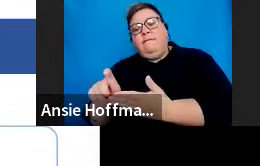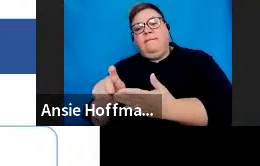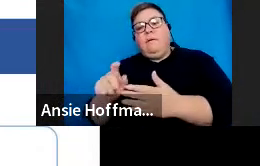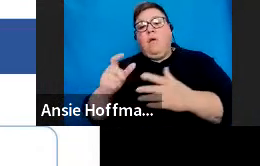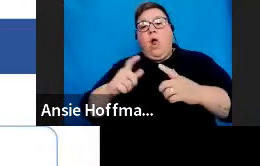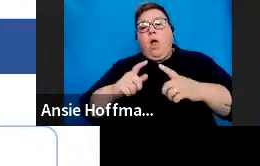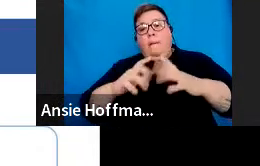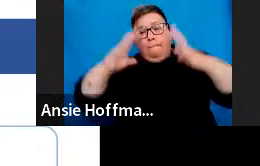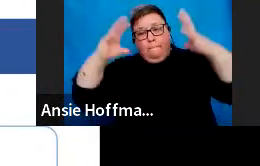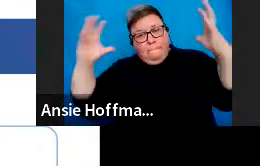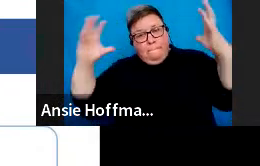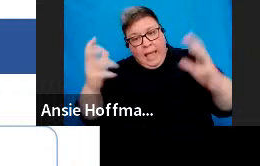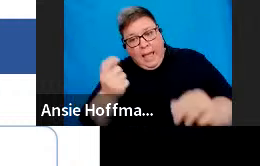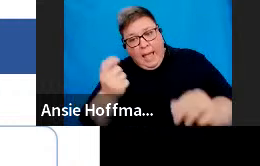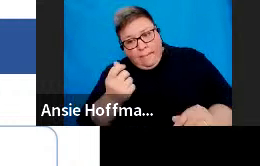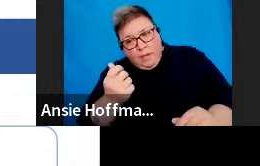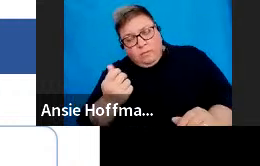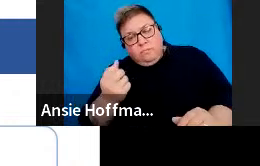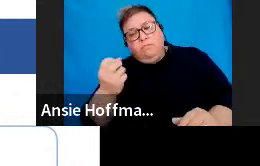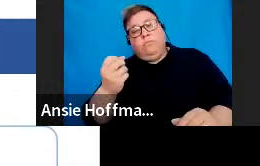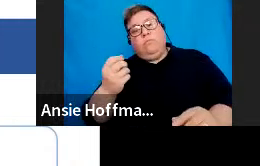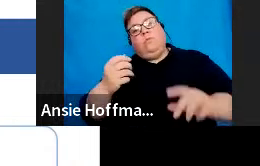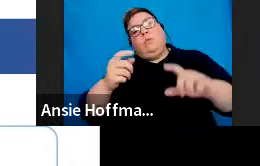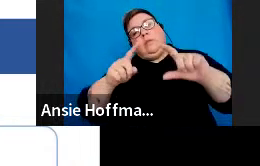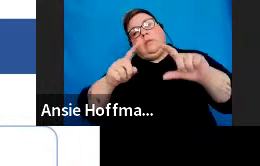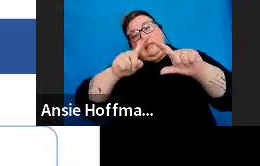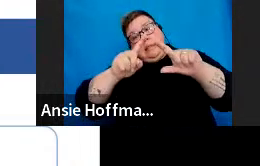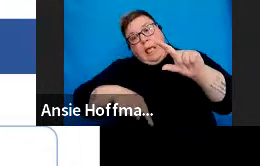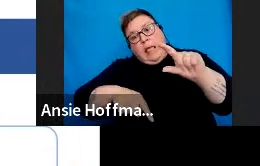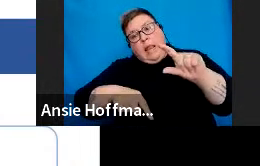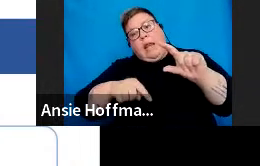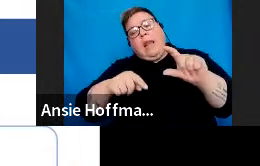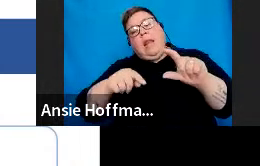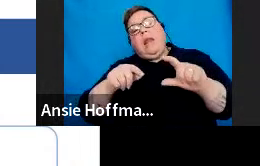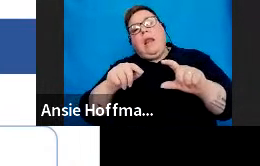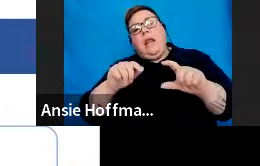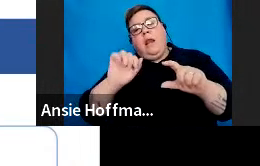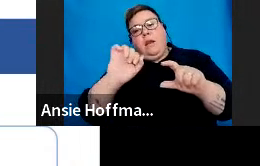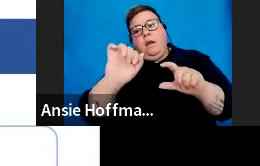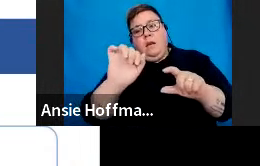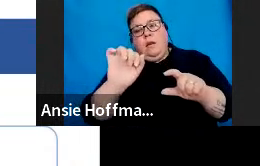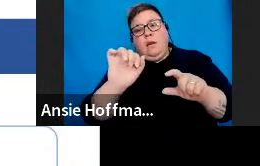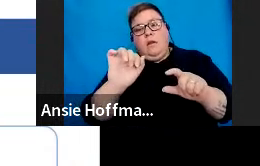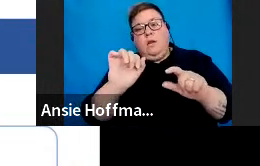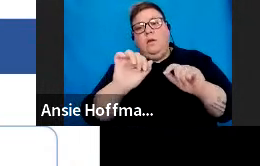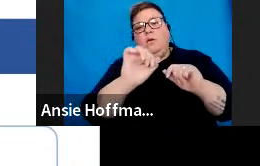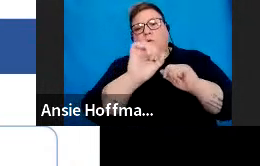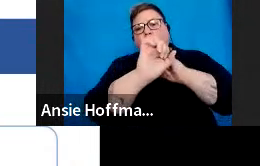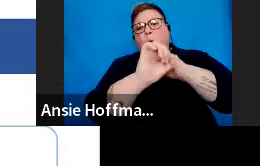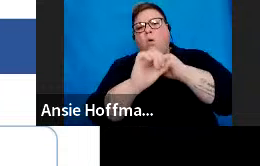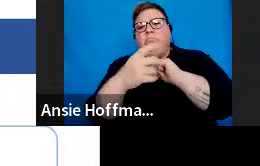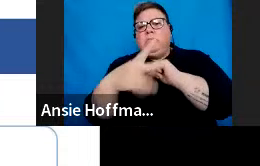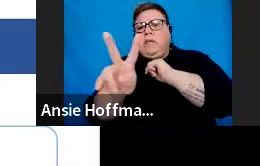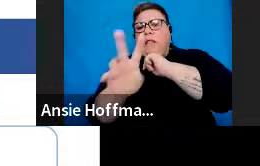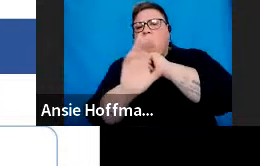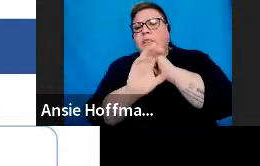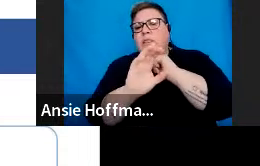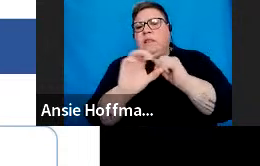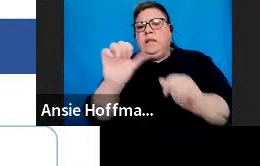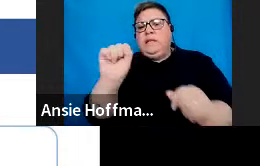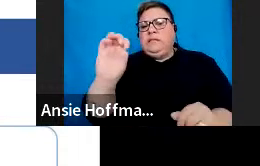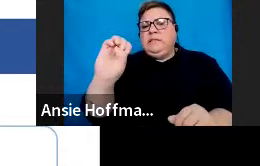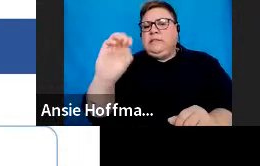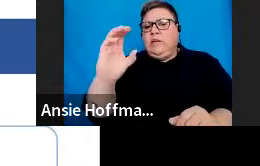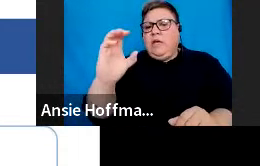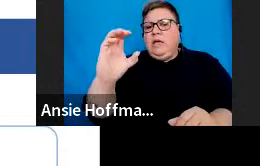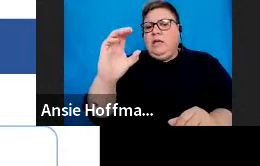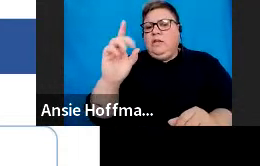payable is less than the allowable deductions in terms of our second schedule. Employers must also